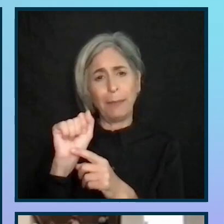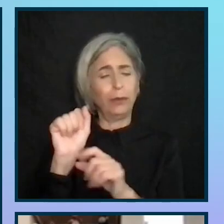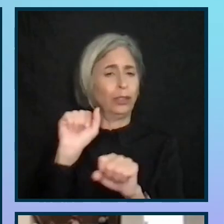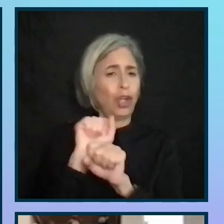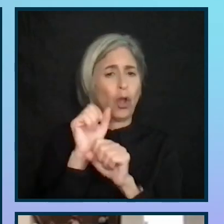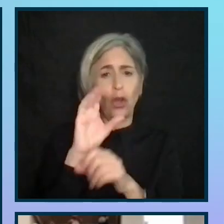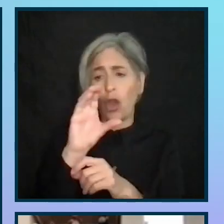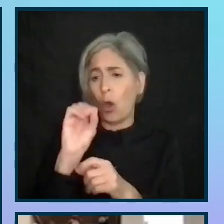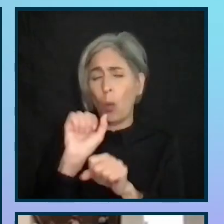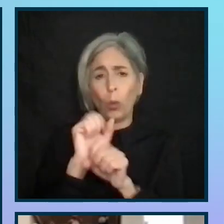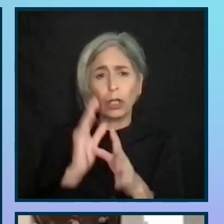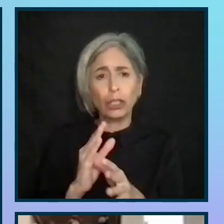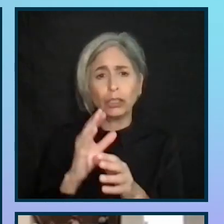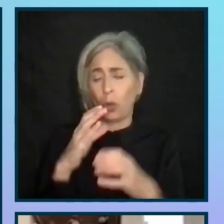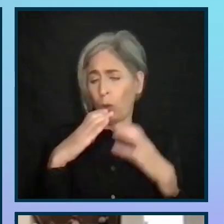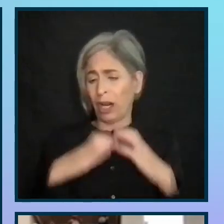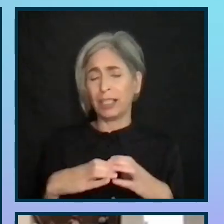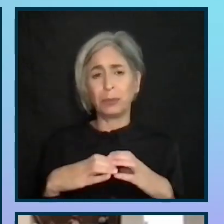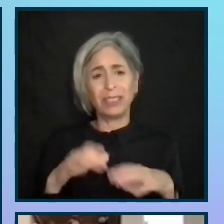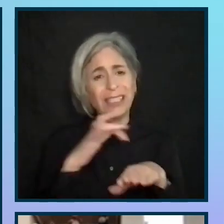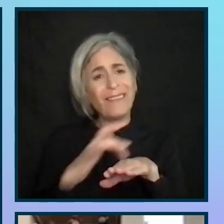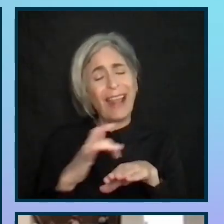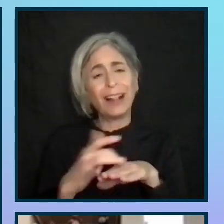customers need is available.